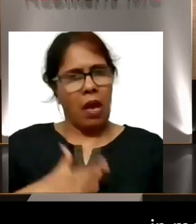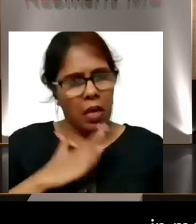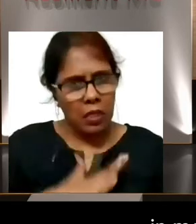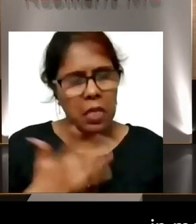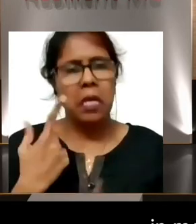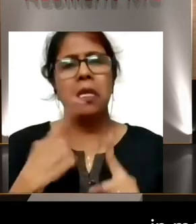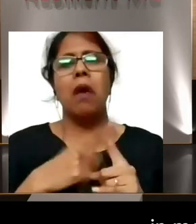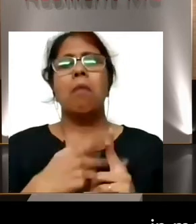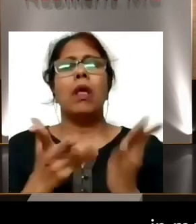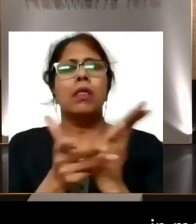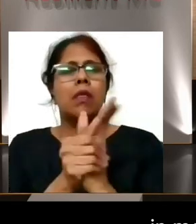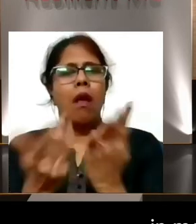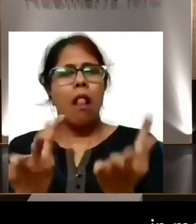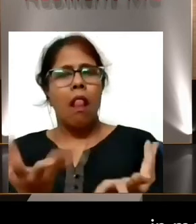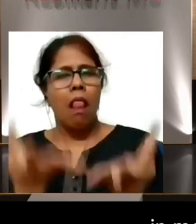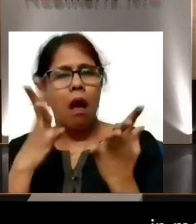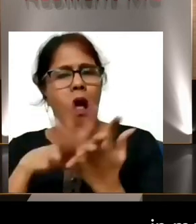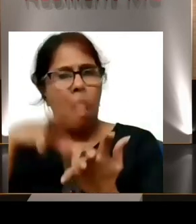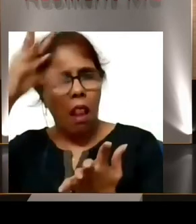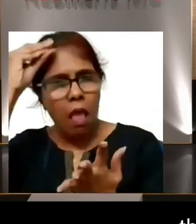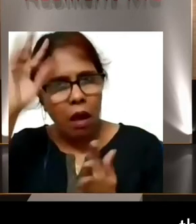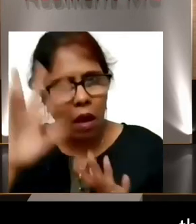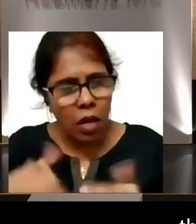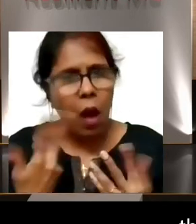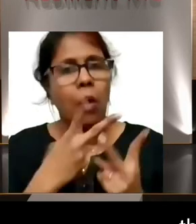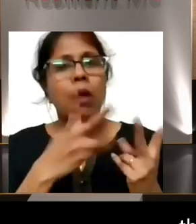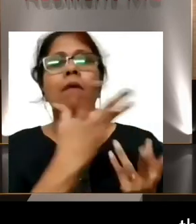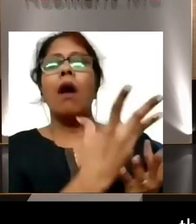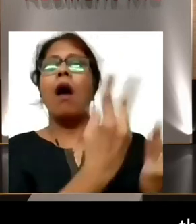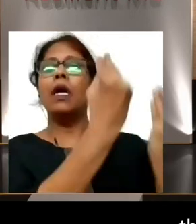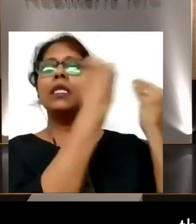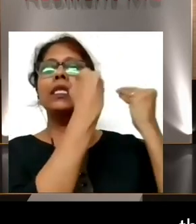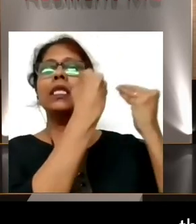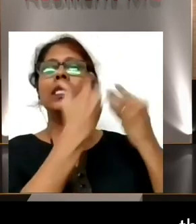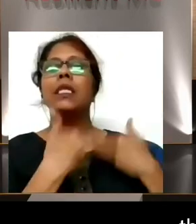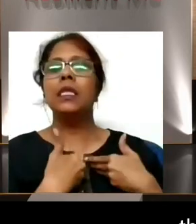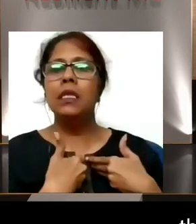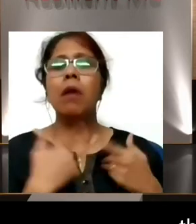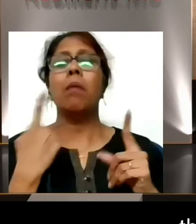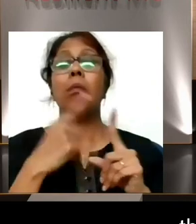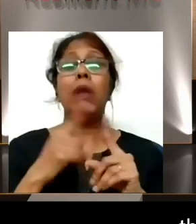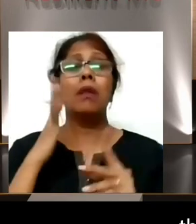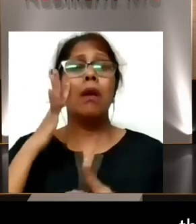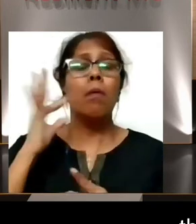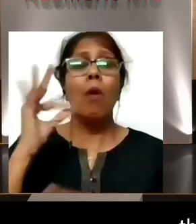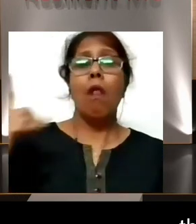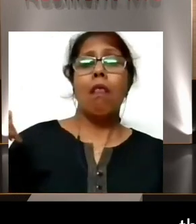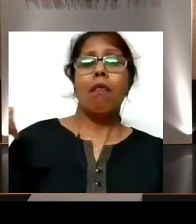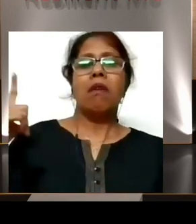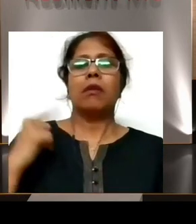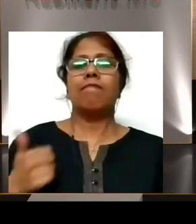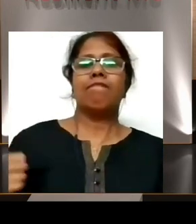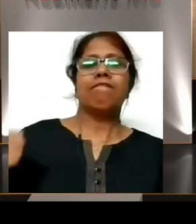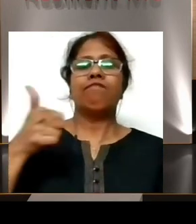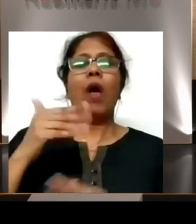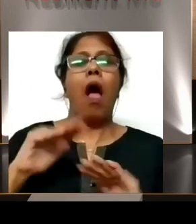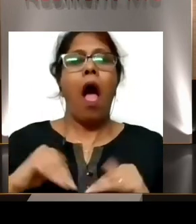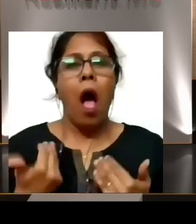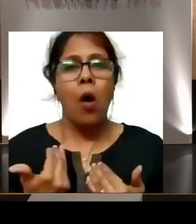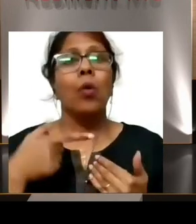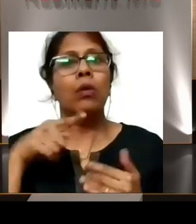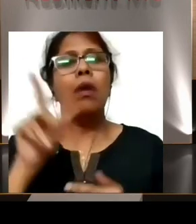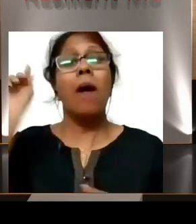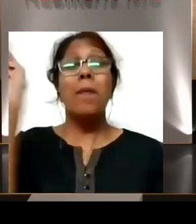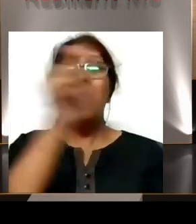skill, how it is important to learn a skill, importance of leadership. Out of all these activities, badminton